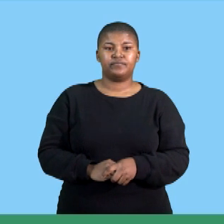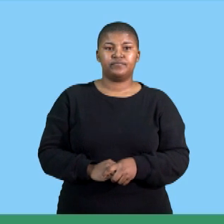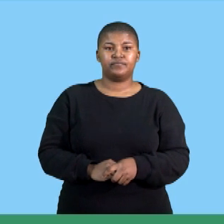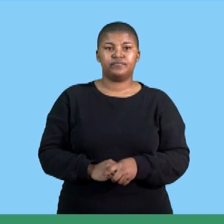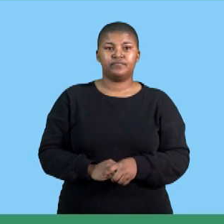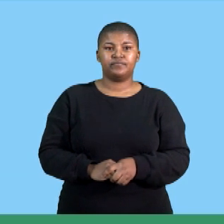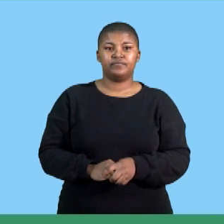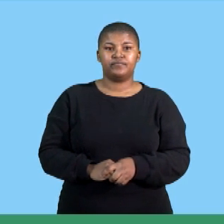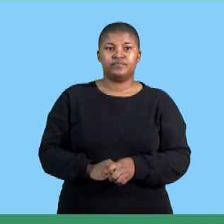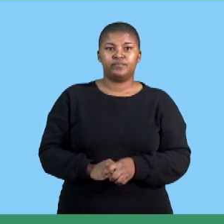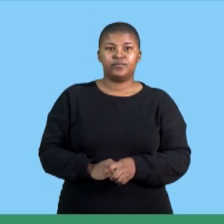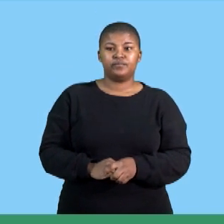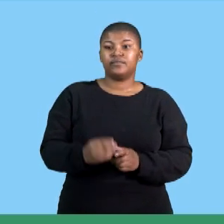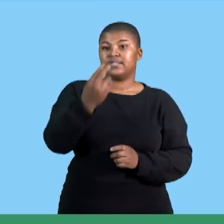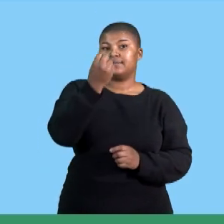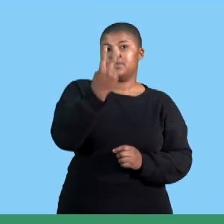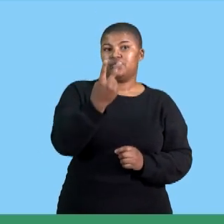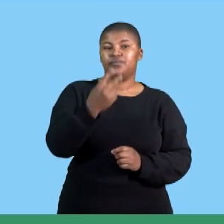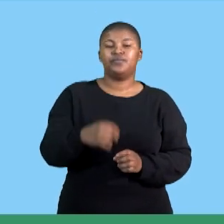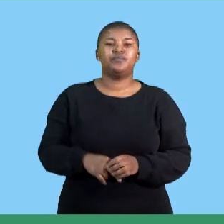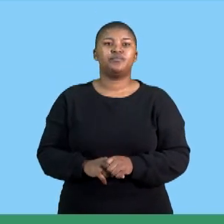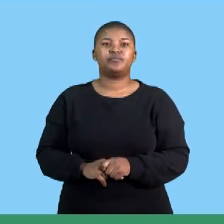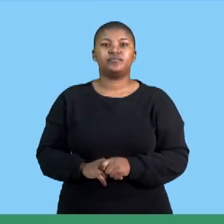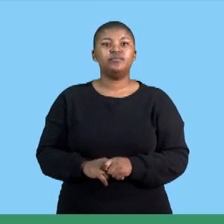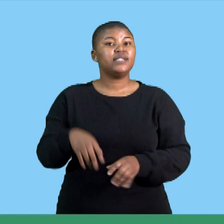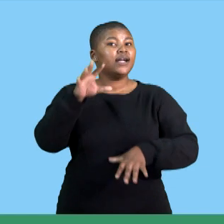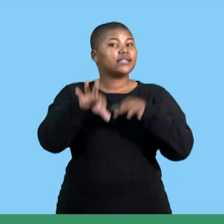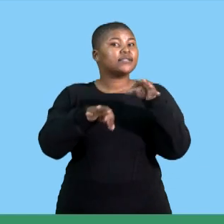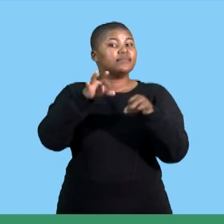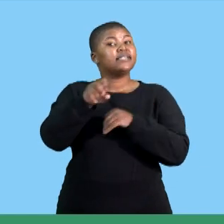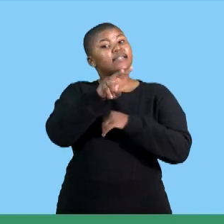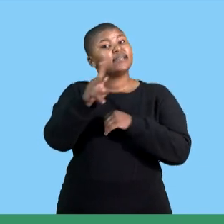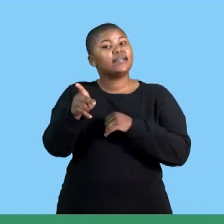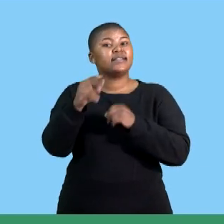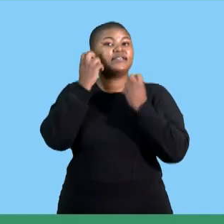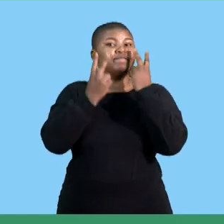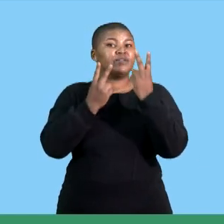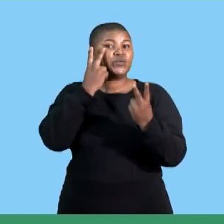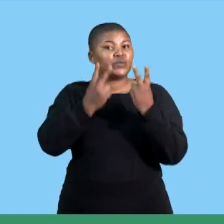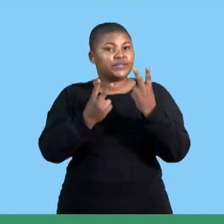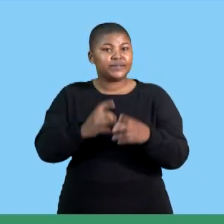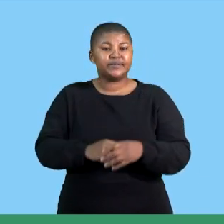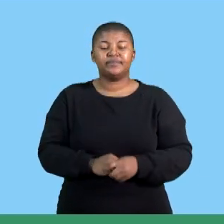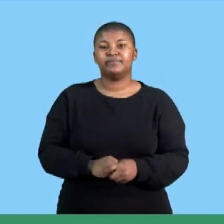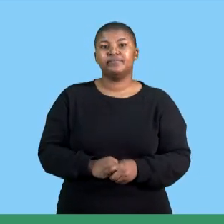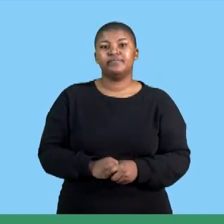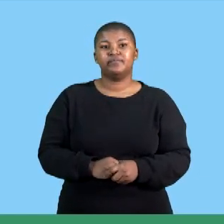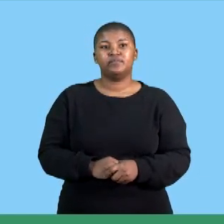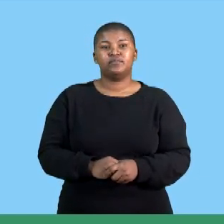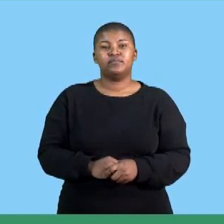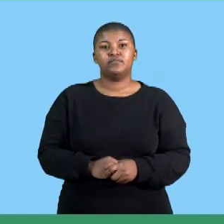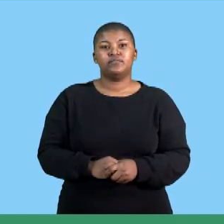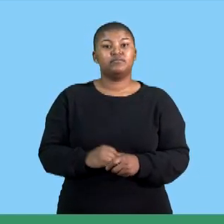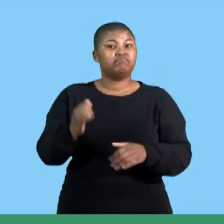then let's move on to the next question describe other types of visual aids so before we